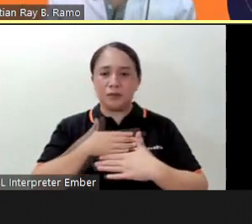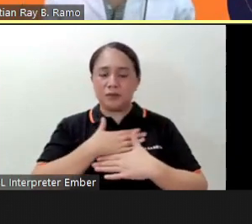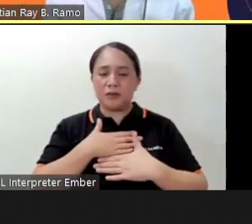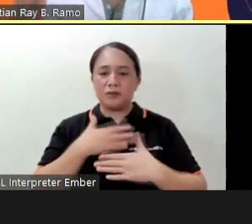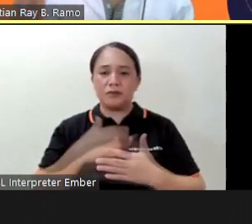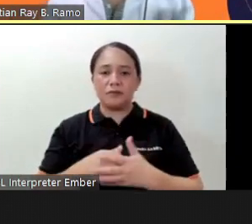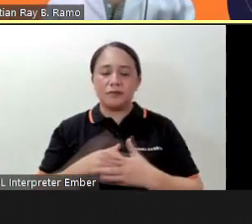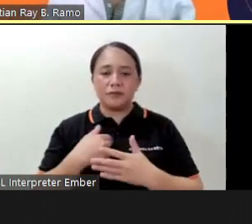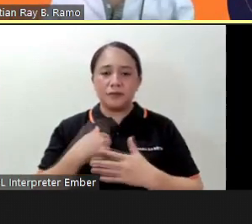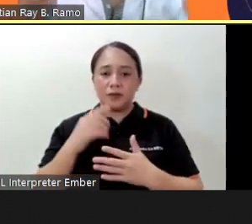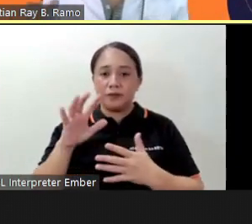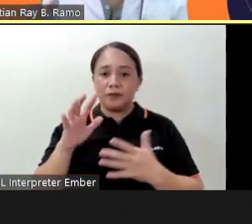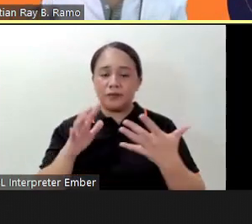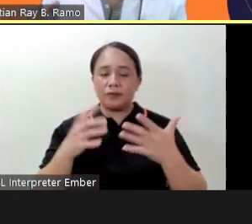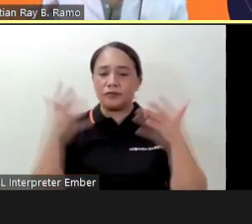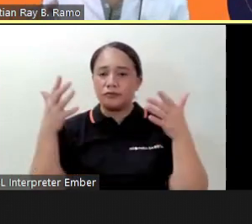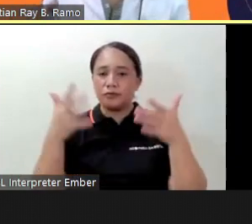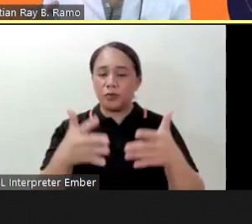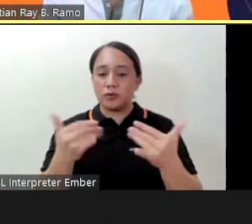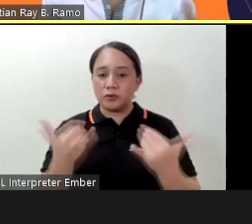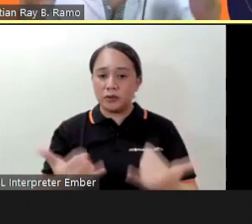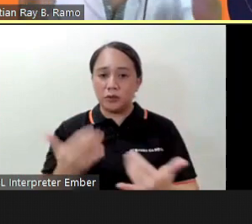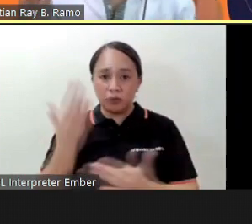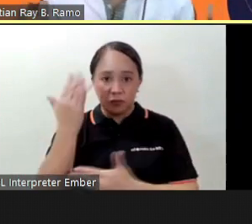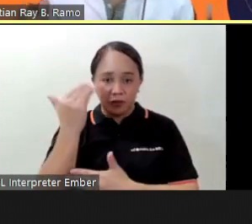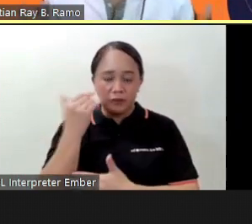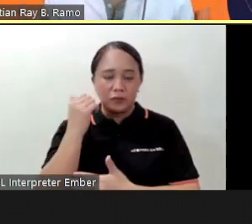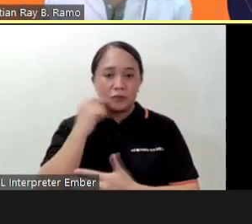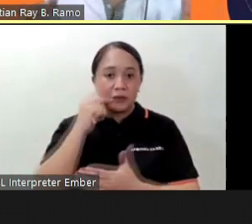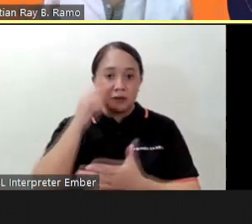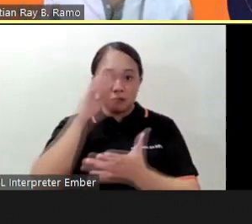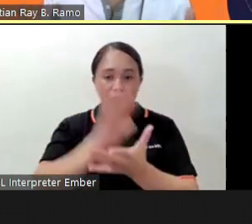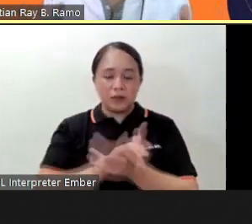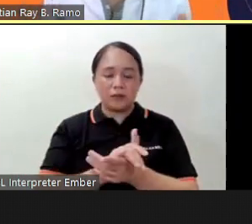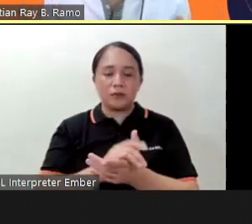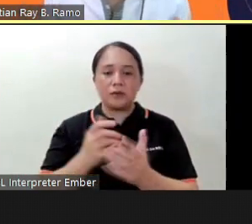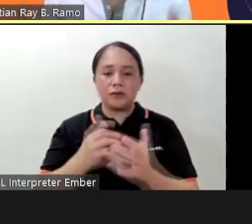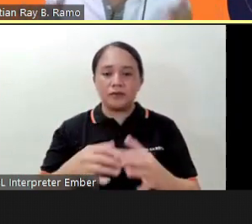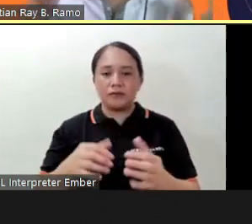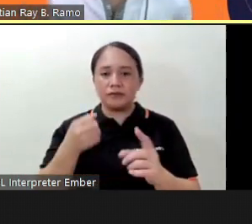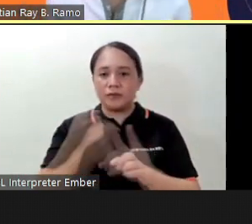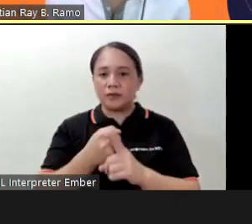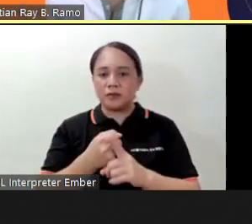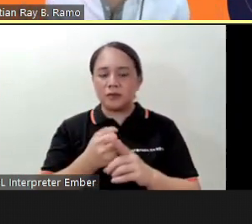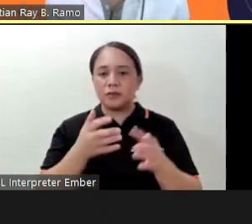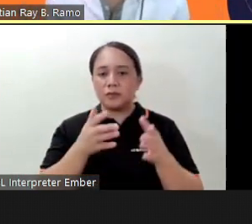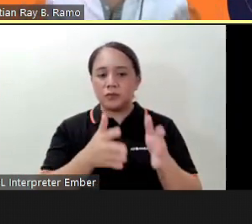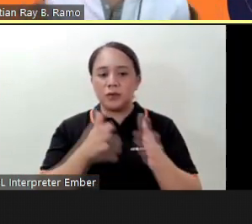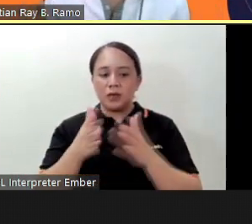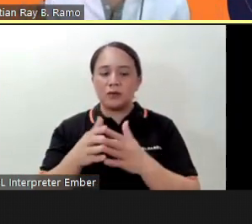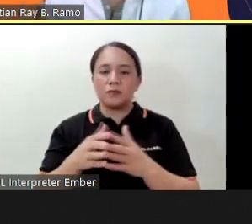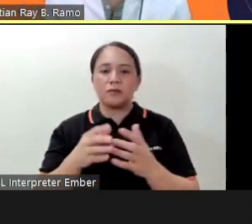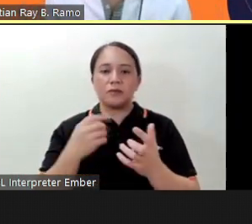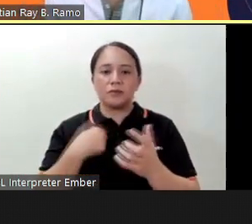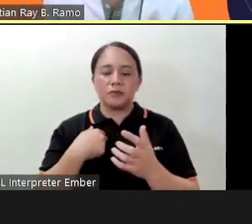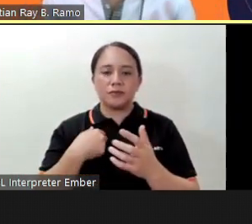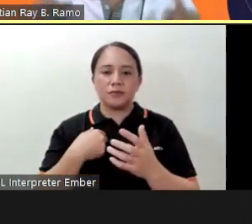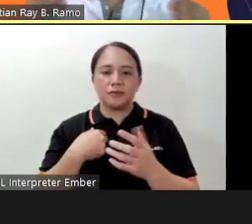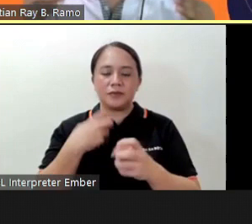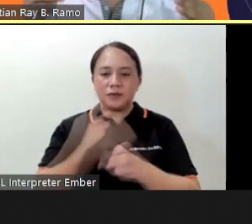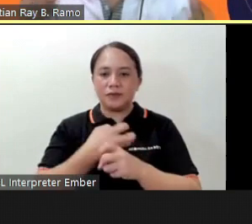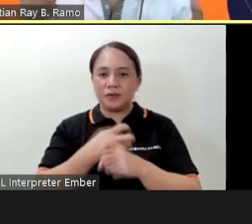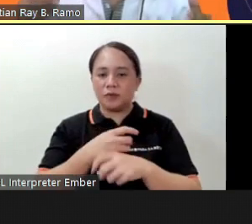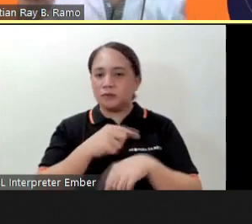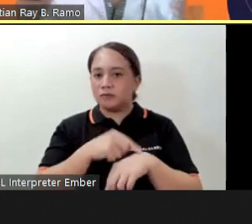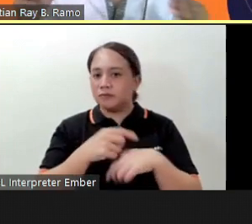always keep myself focused on the present because I believe it is the most effective tool for navigating these difficult times when